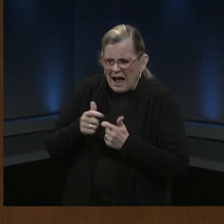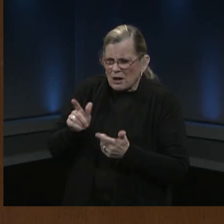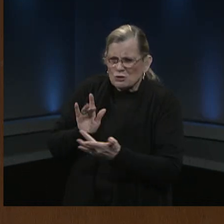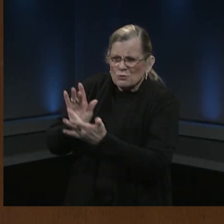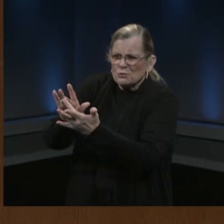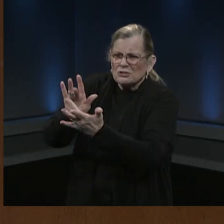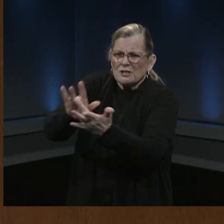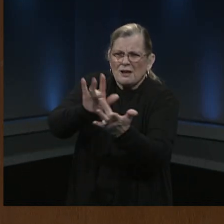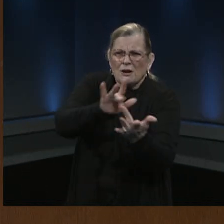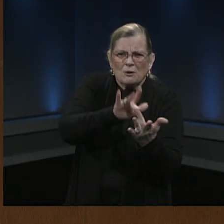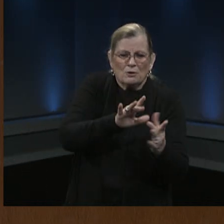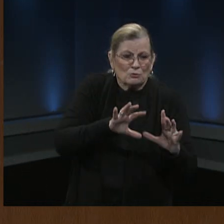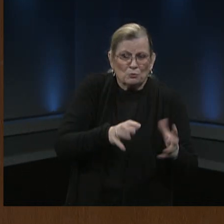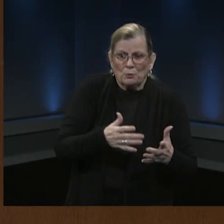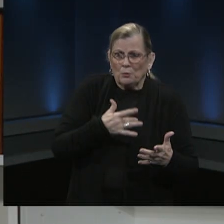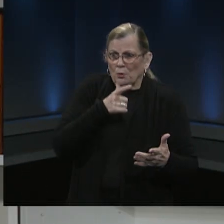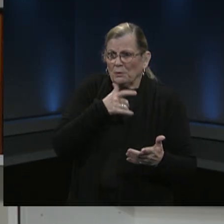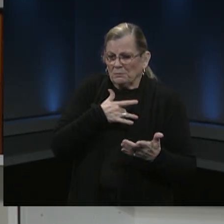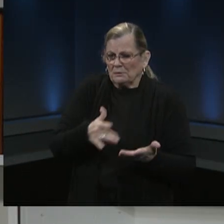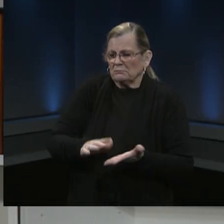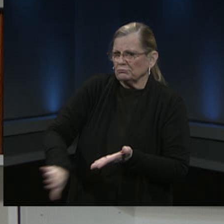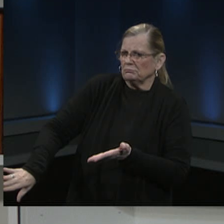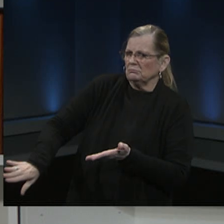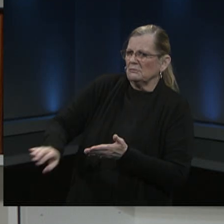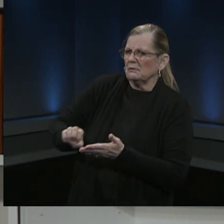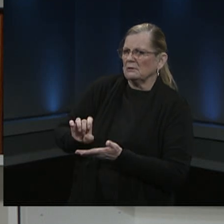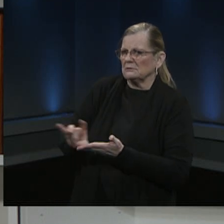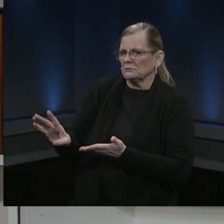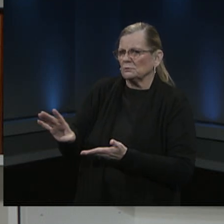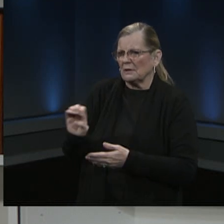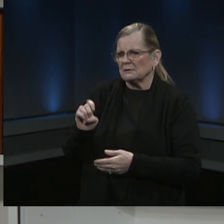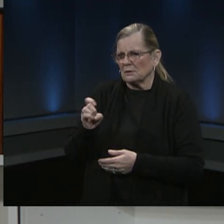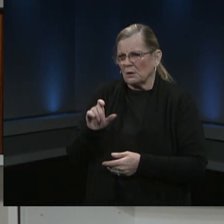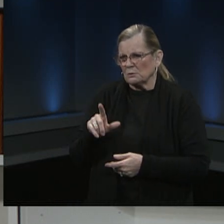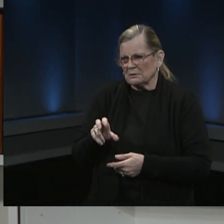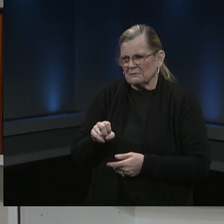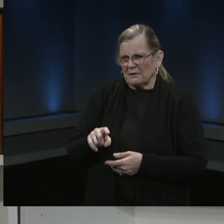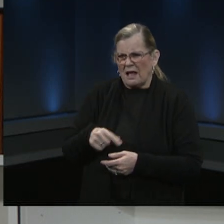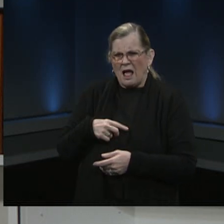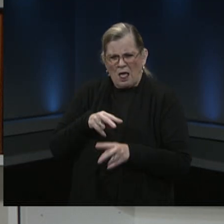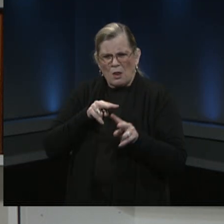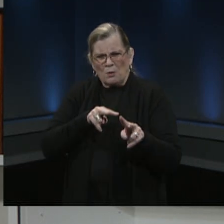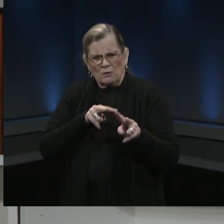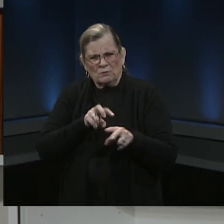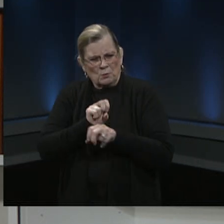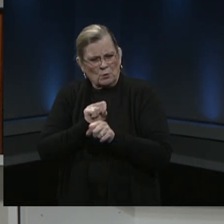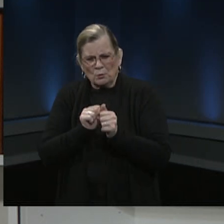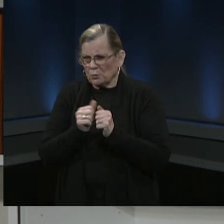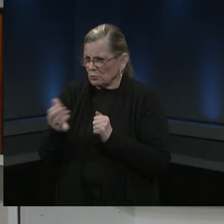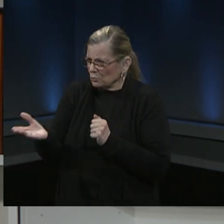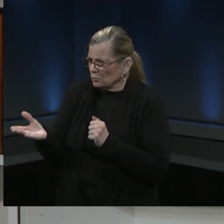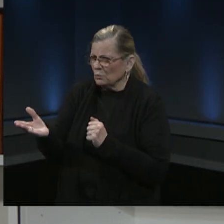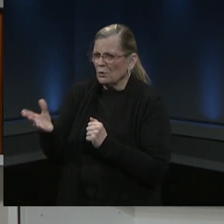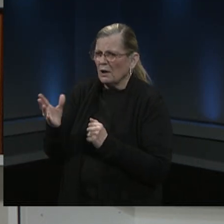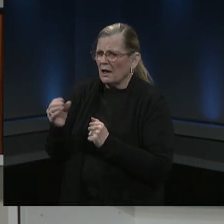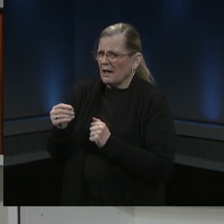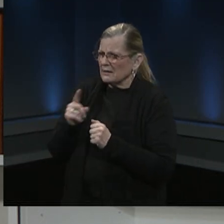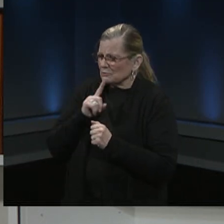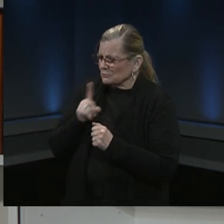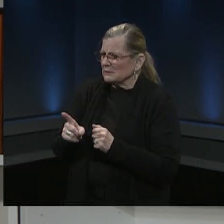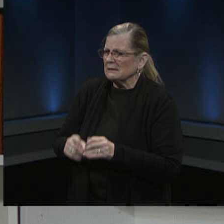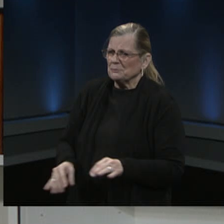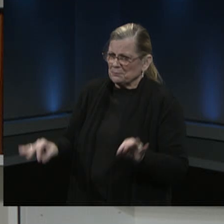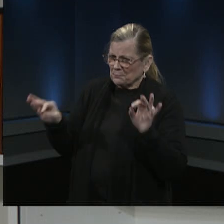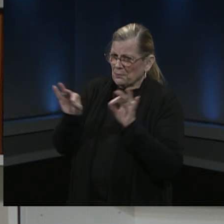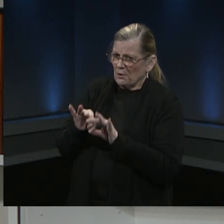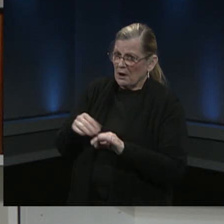like the ones we're having tonight well i'm looking forward to continuing to work with you on that because i think it's so important and i know one of the areas that you